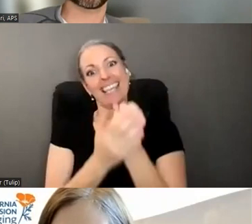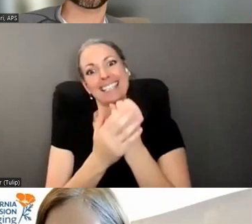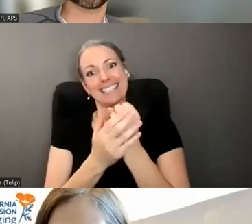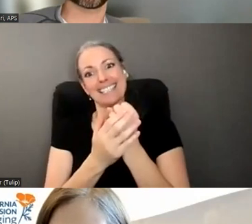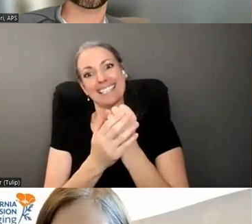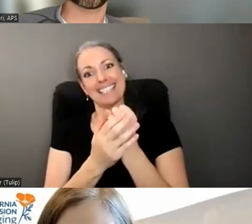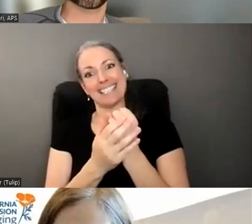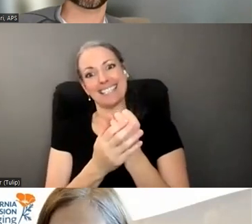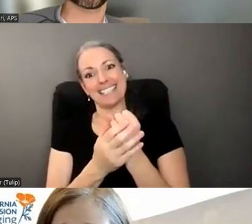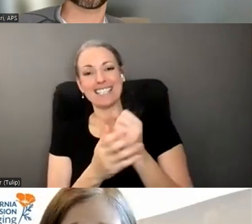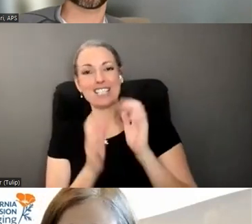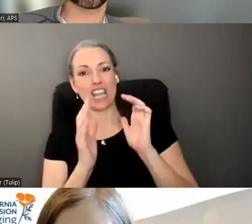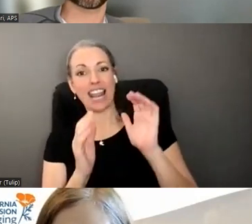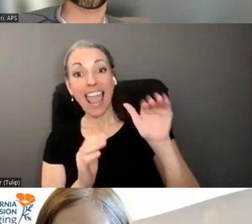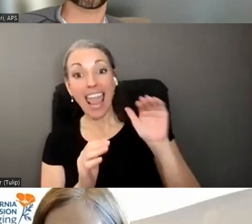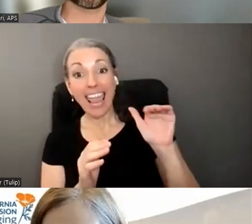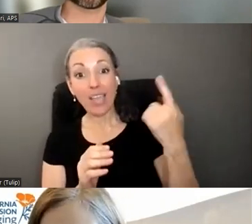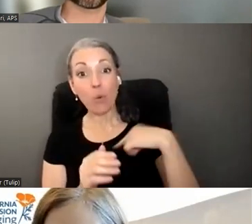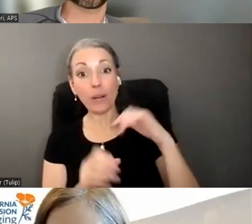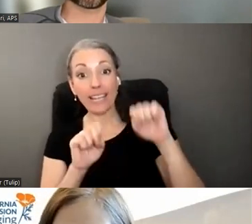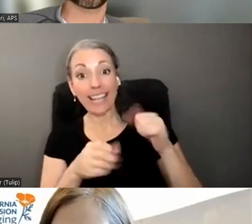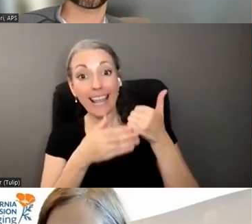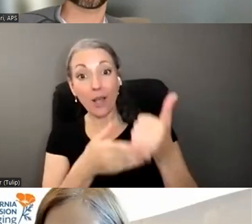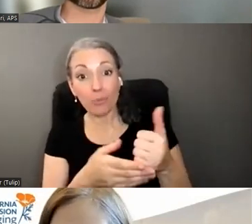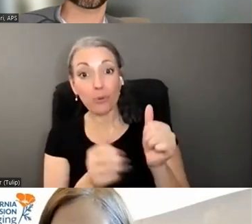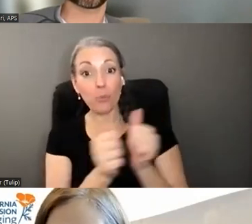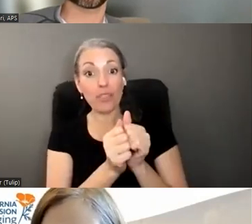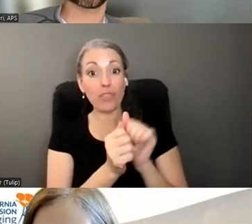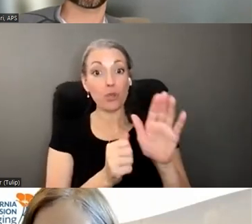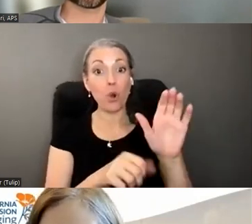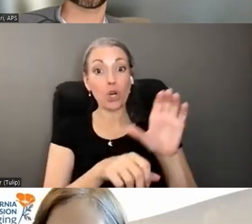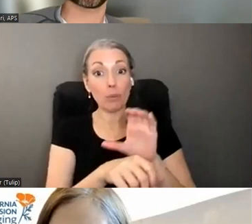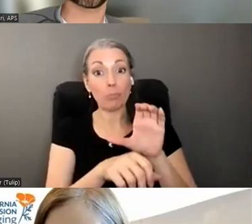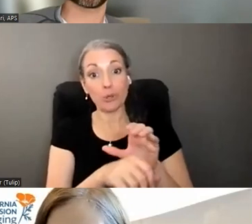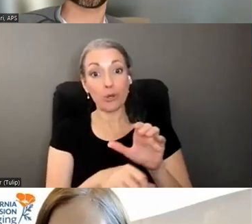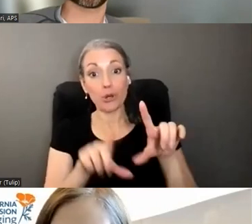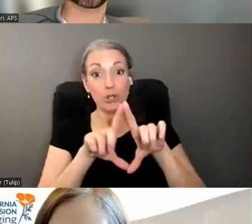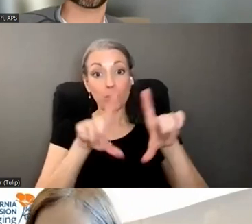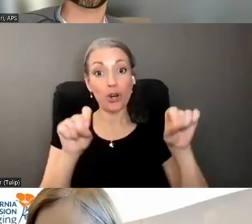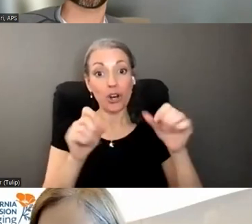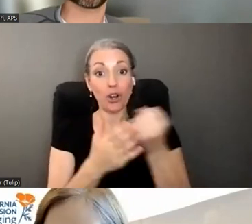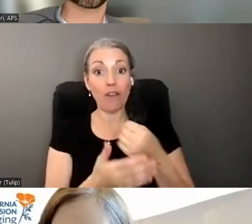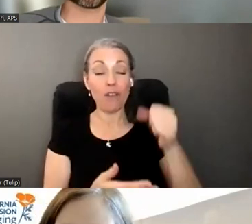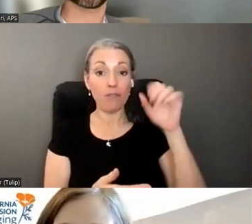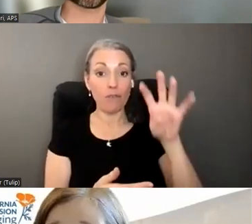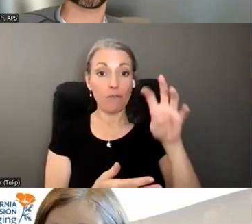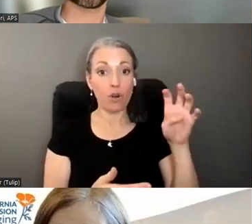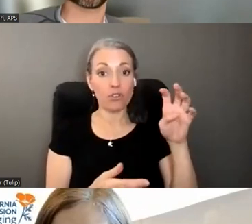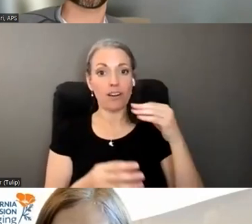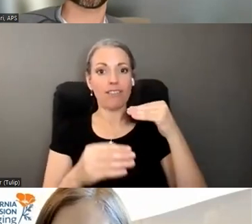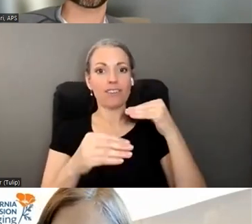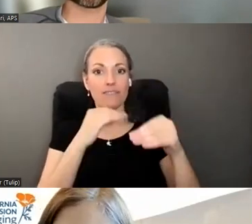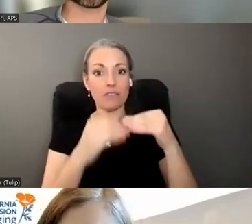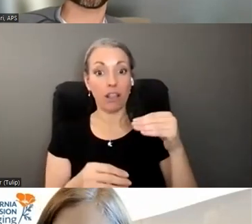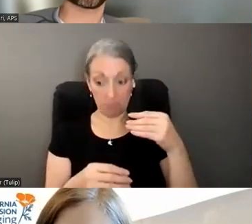chat that says hey we can help you with your Microsoft and you know just put in your debit card here and for 400 we're going to fix this and he